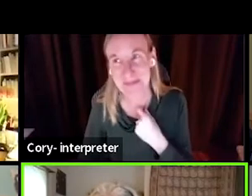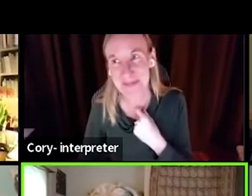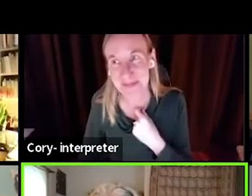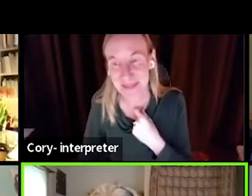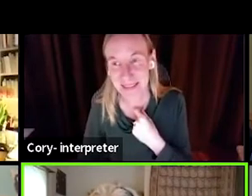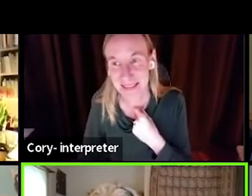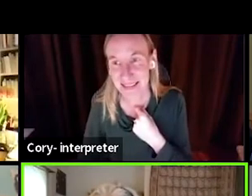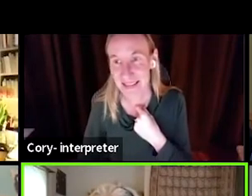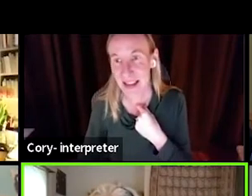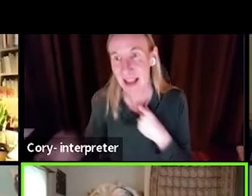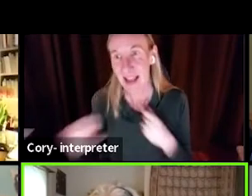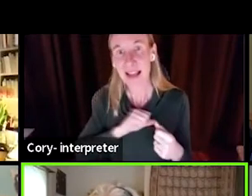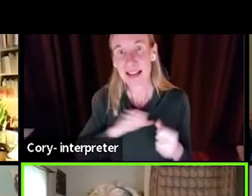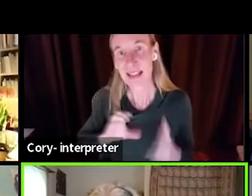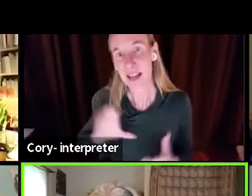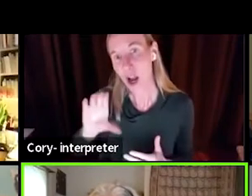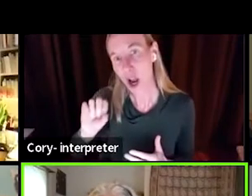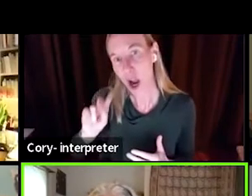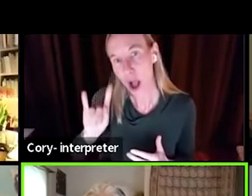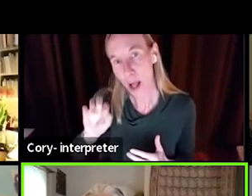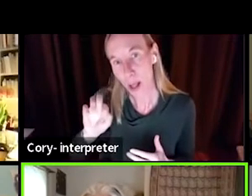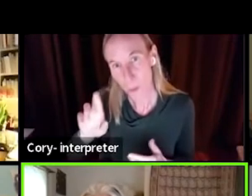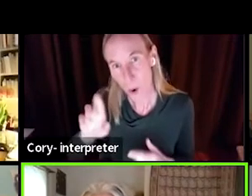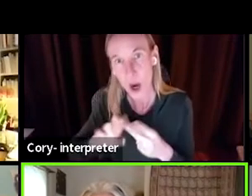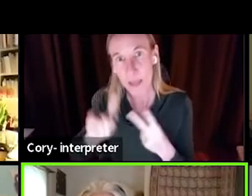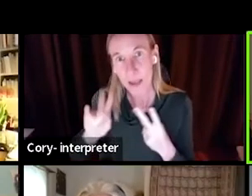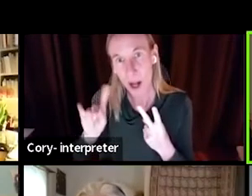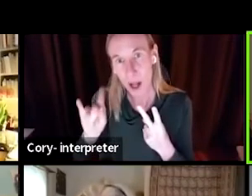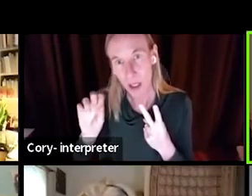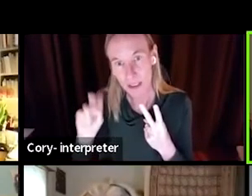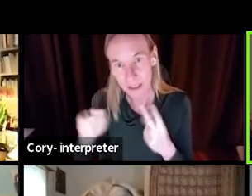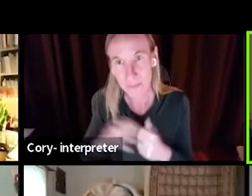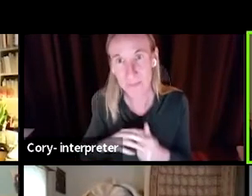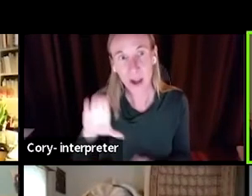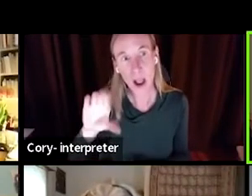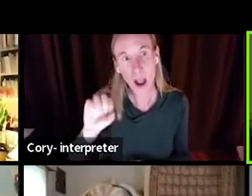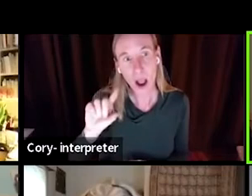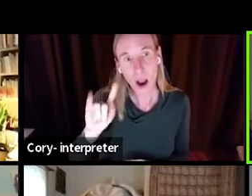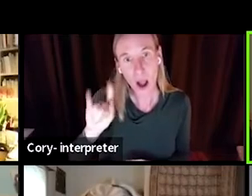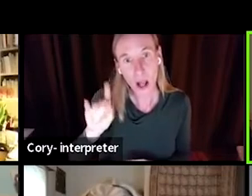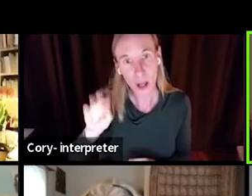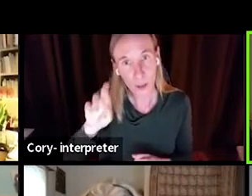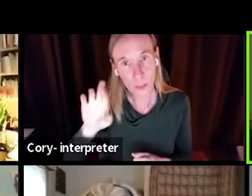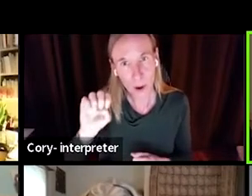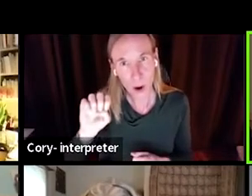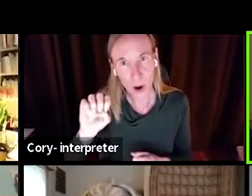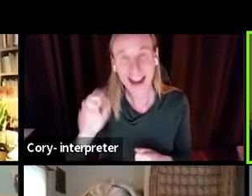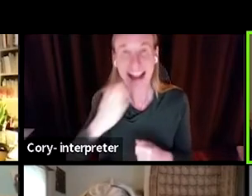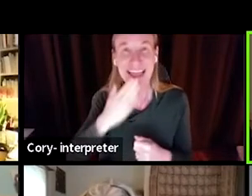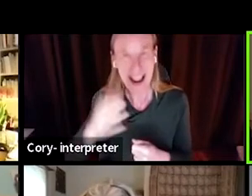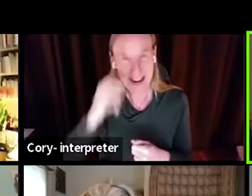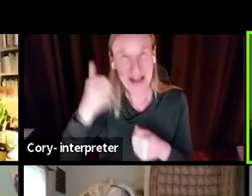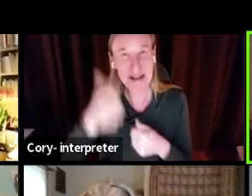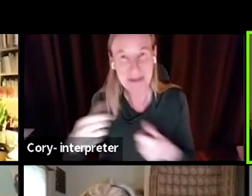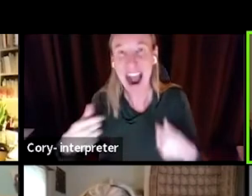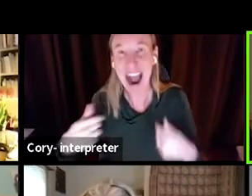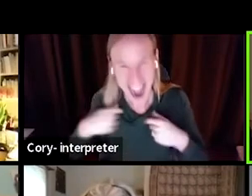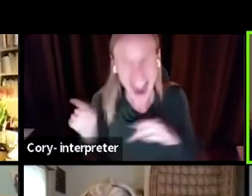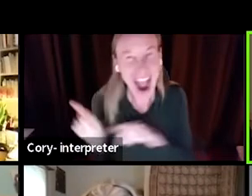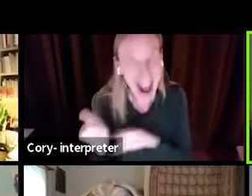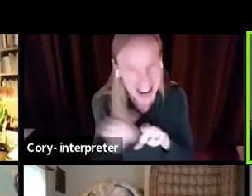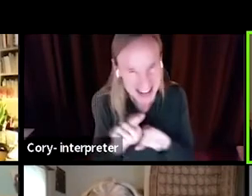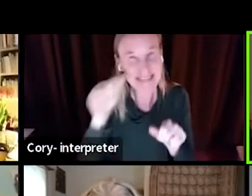I'm going to go to Senator Colomore and then Senator Clarkson. Thank you, Madam Chair. And thank you for that memory. I remember also